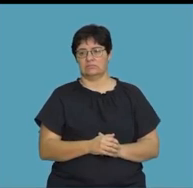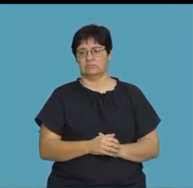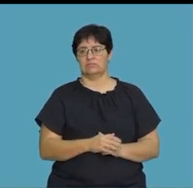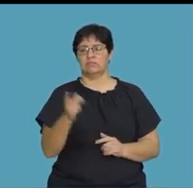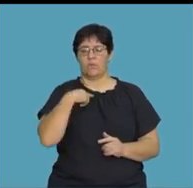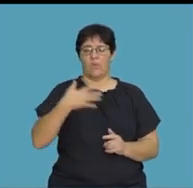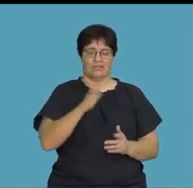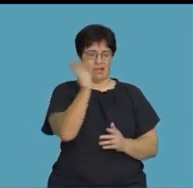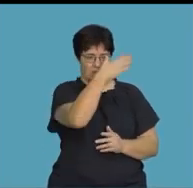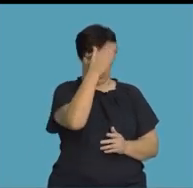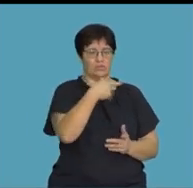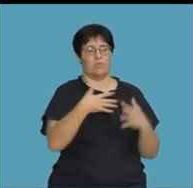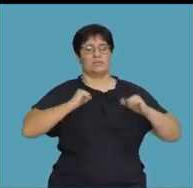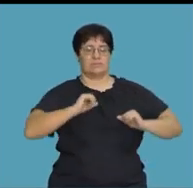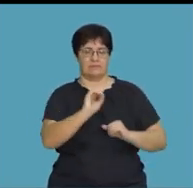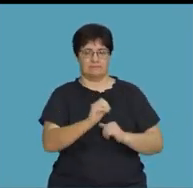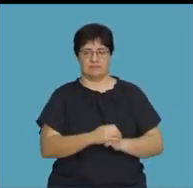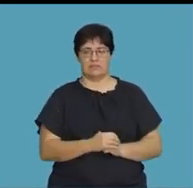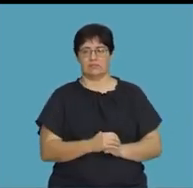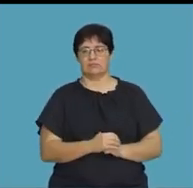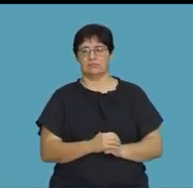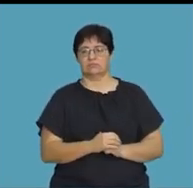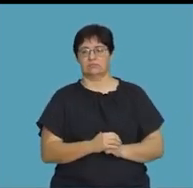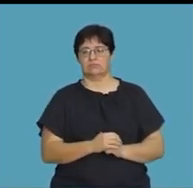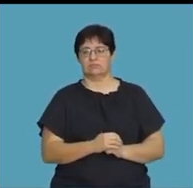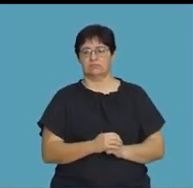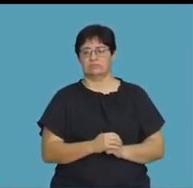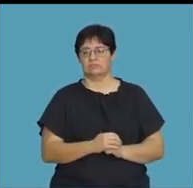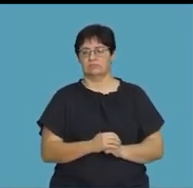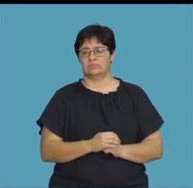I'm just going to erase up here so that I have enough space.